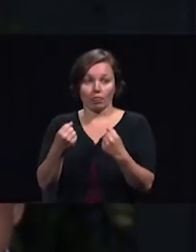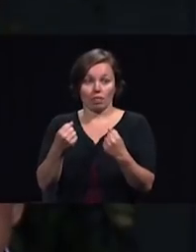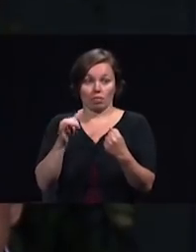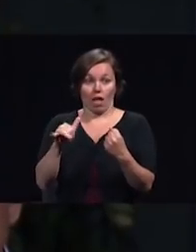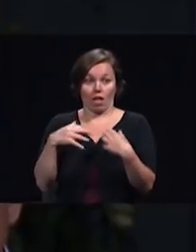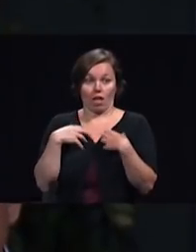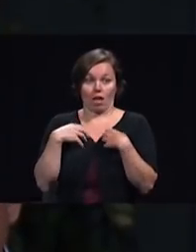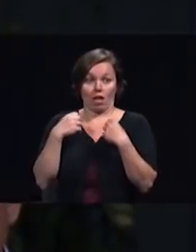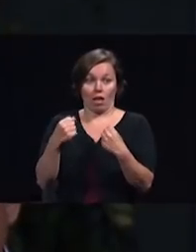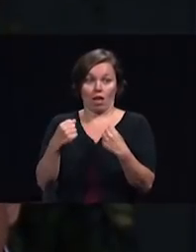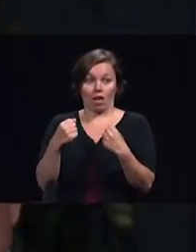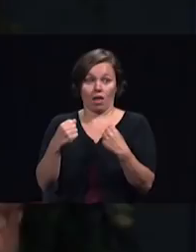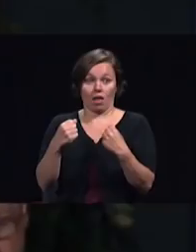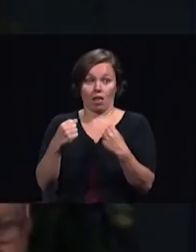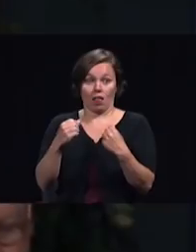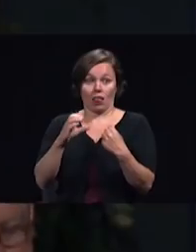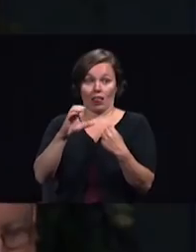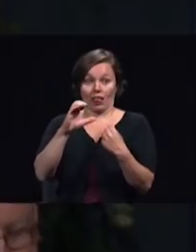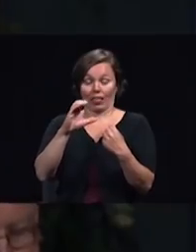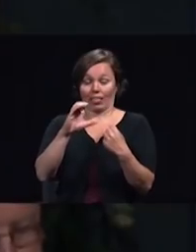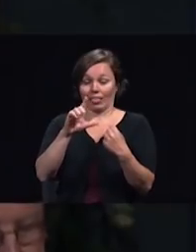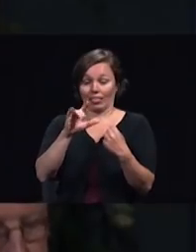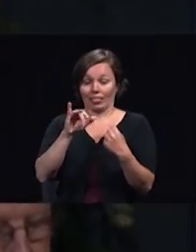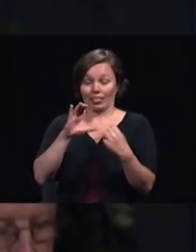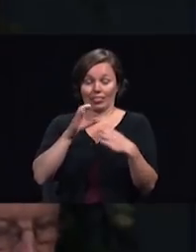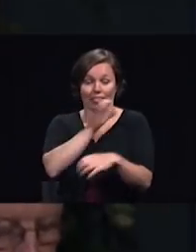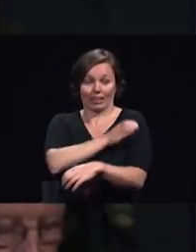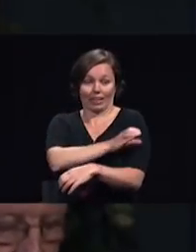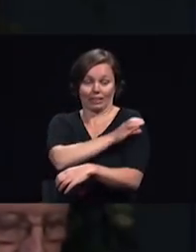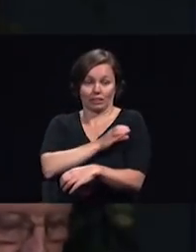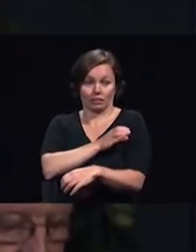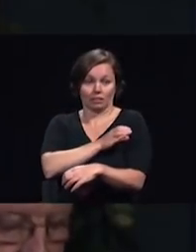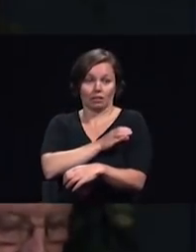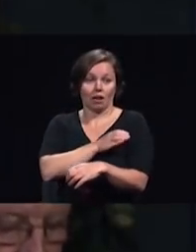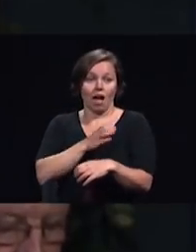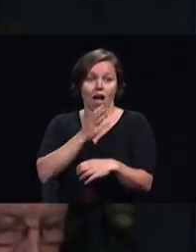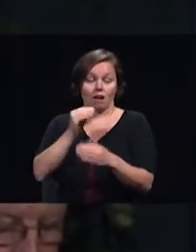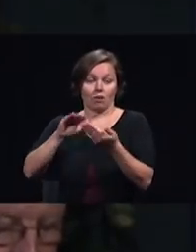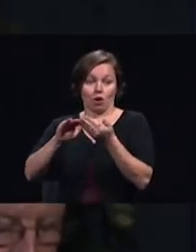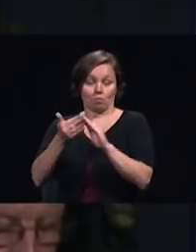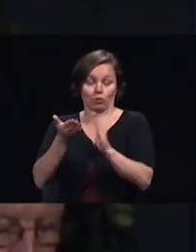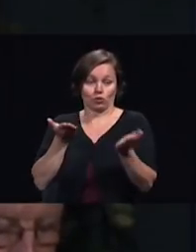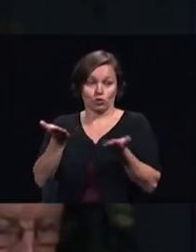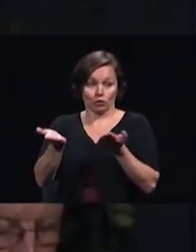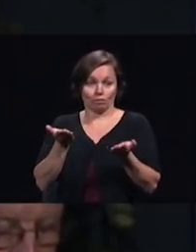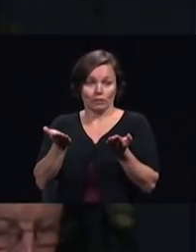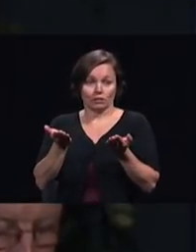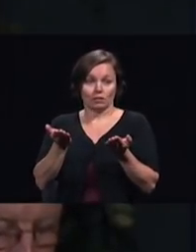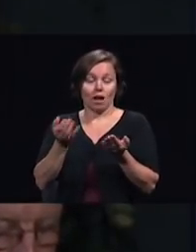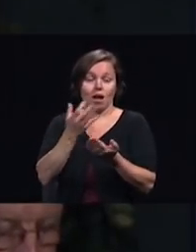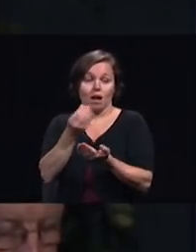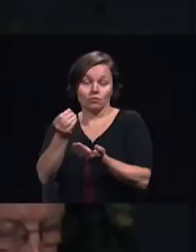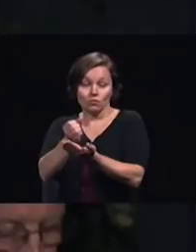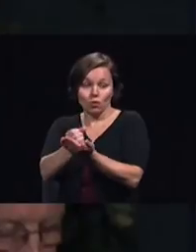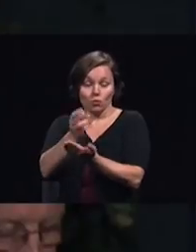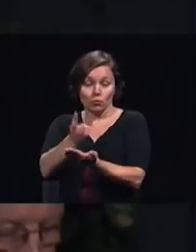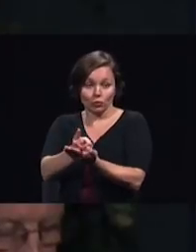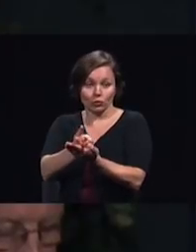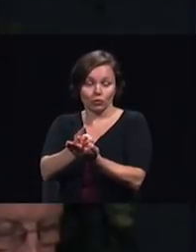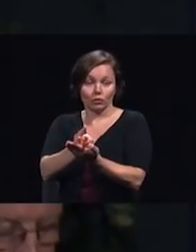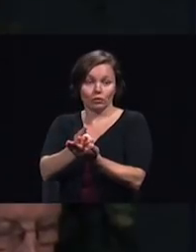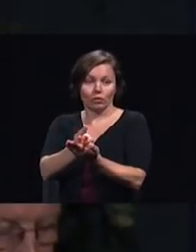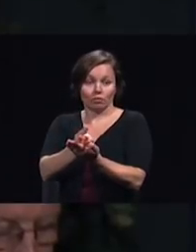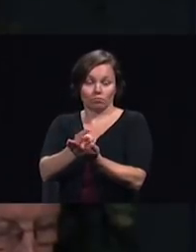work health expositions community services and social work that follow Christ's that